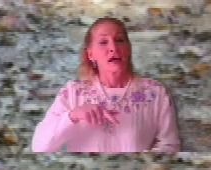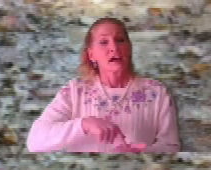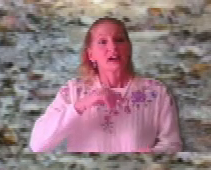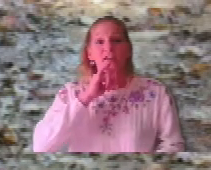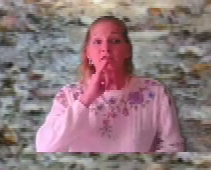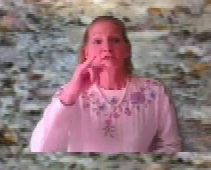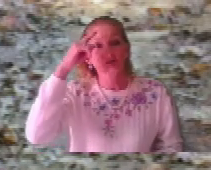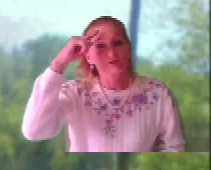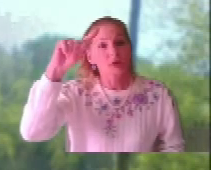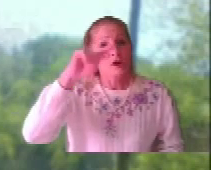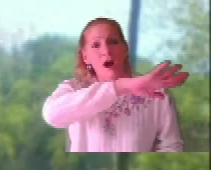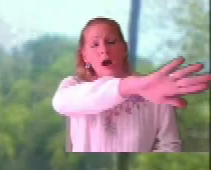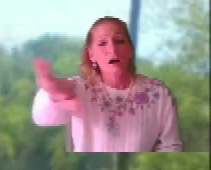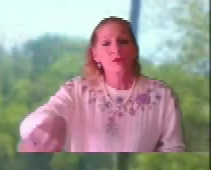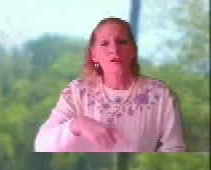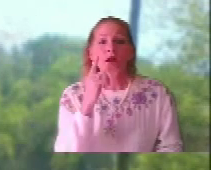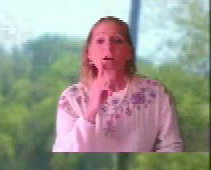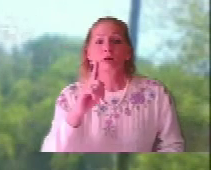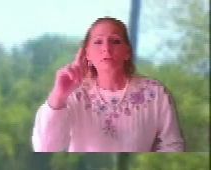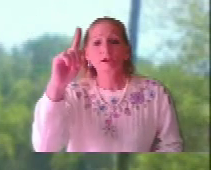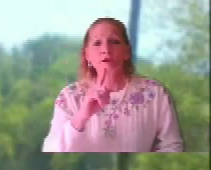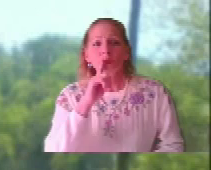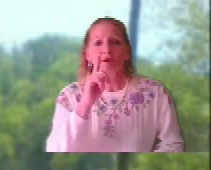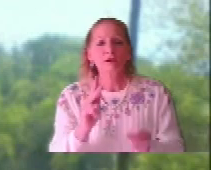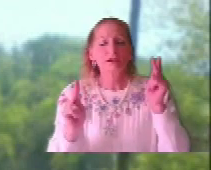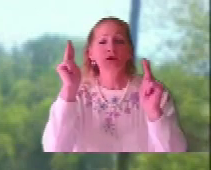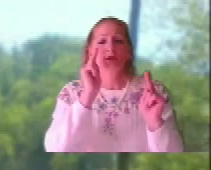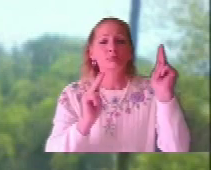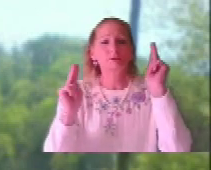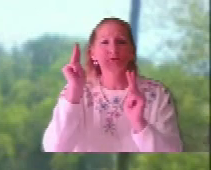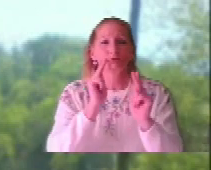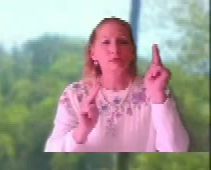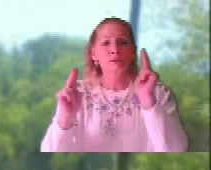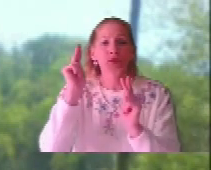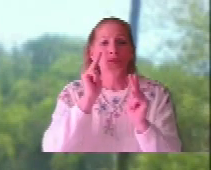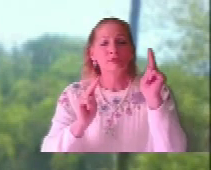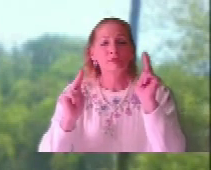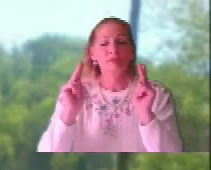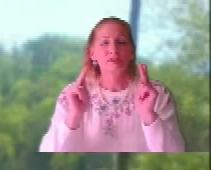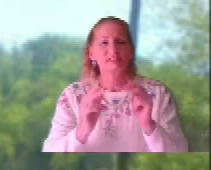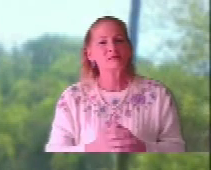CIDADE This is for all the lonely people